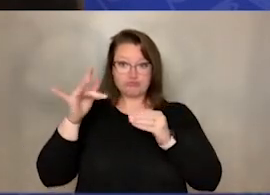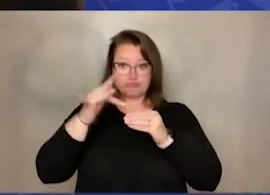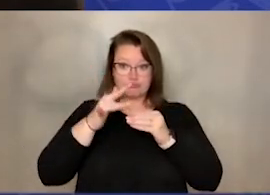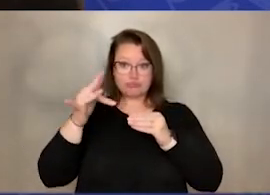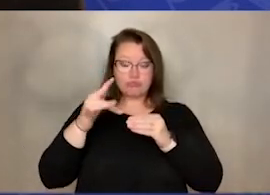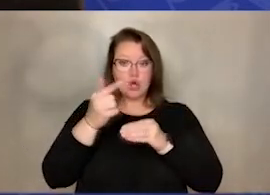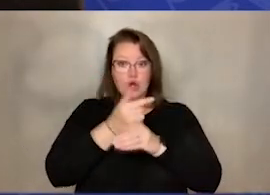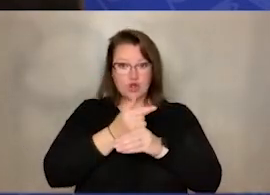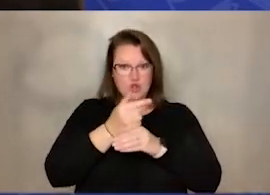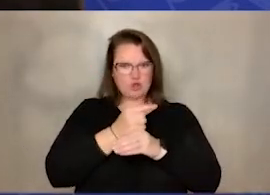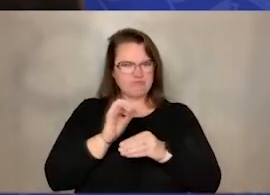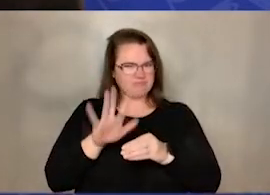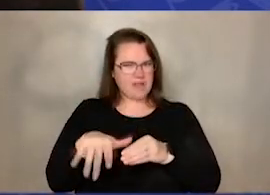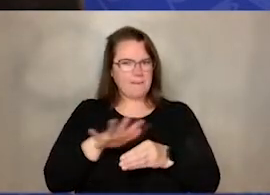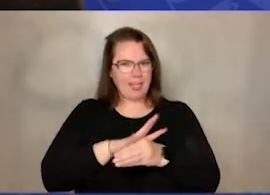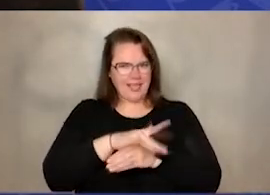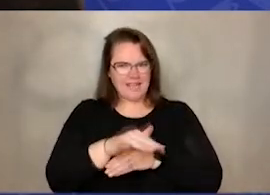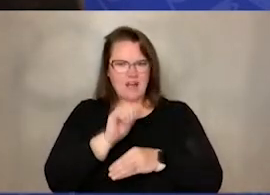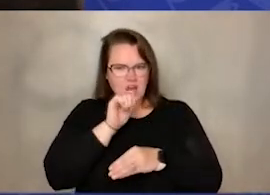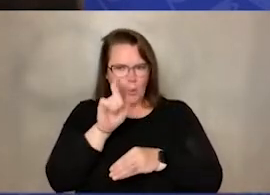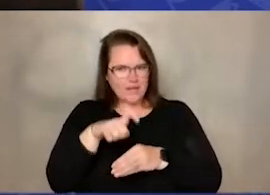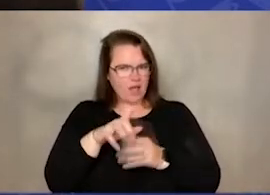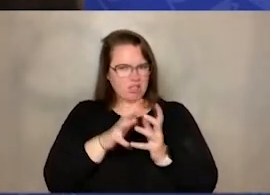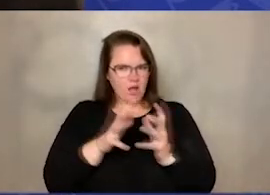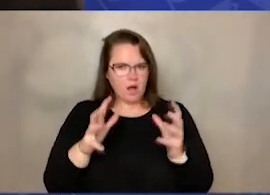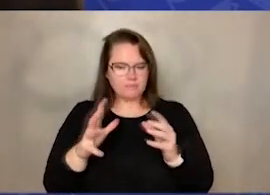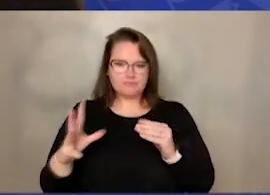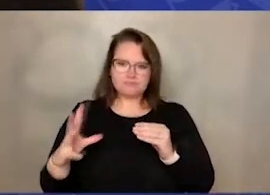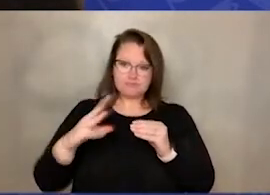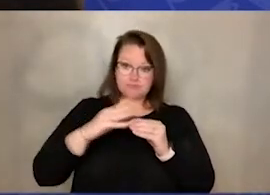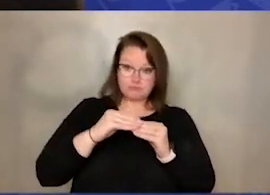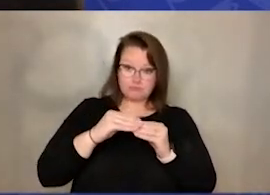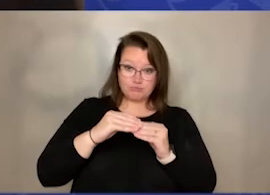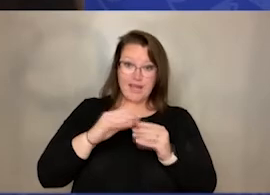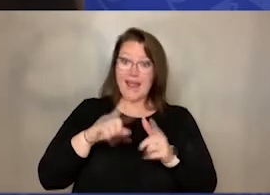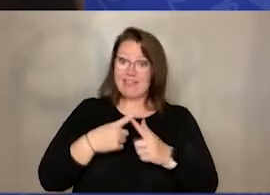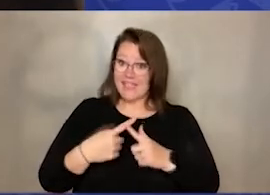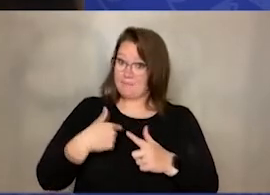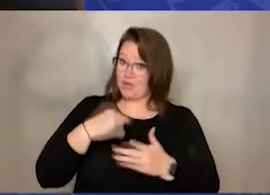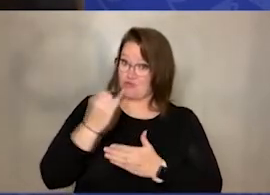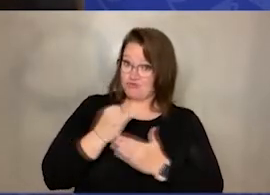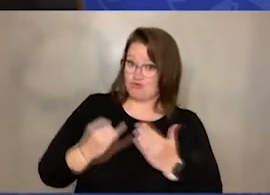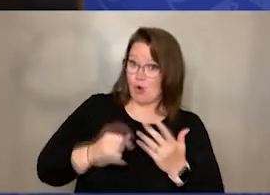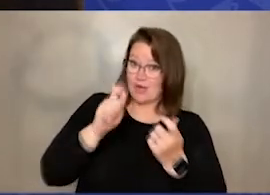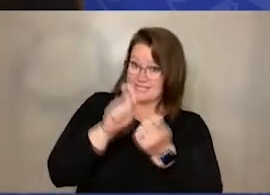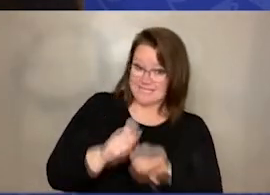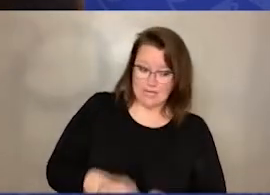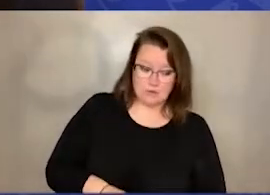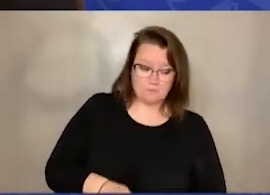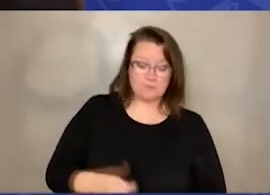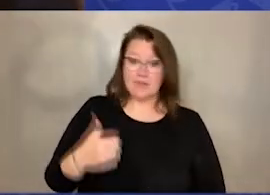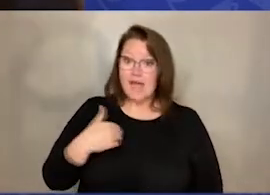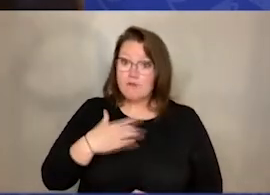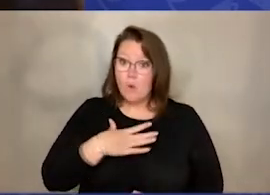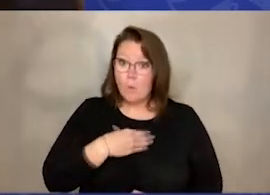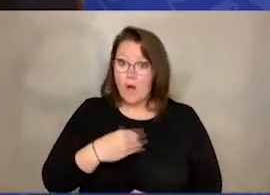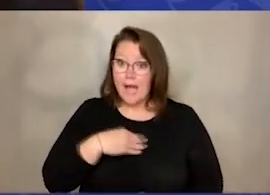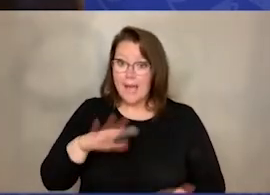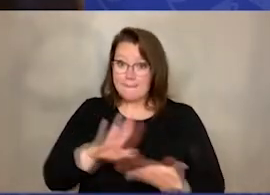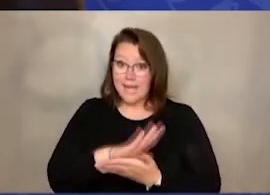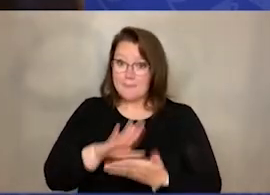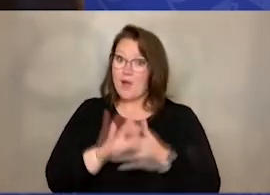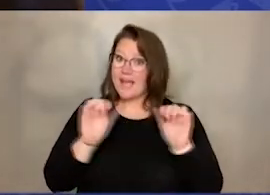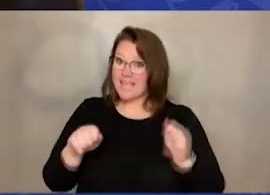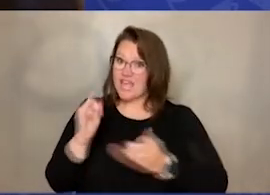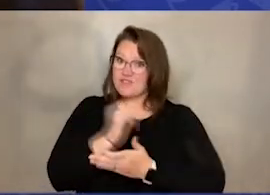The dot is plenty. And from here, I'll add details. Using the white piece of paper, I can draw things